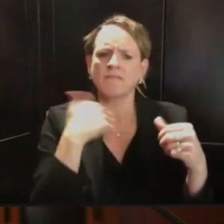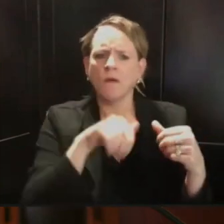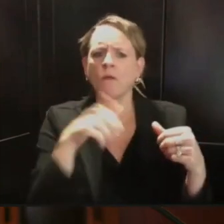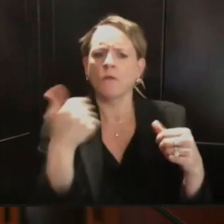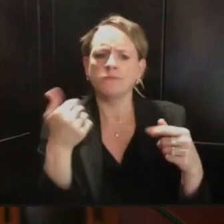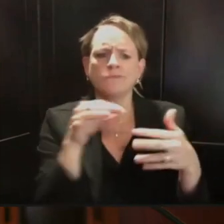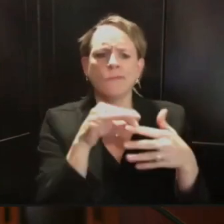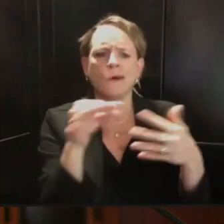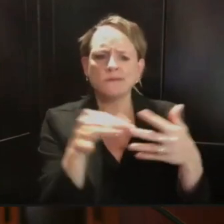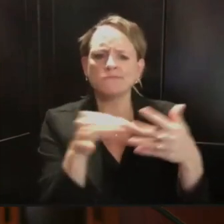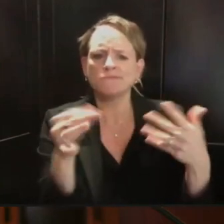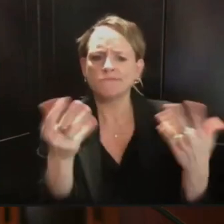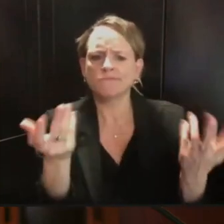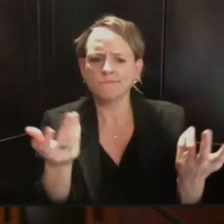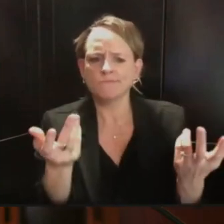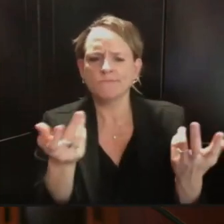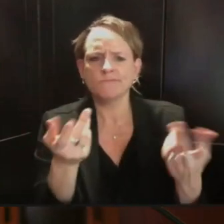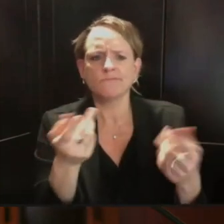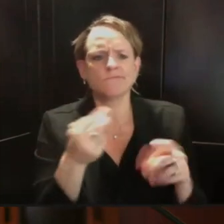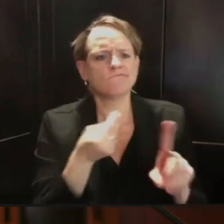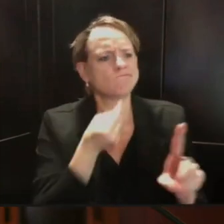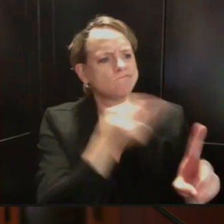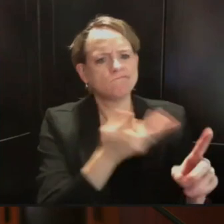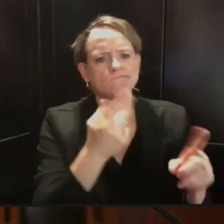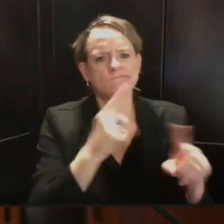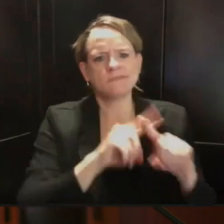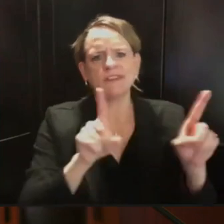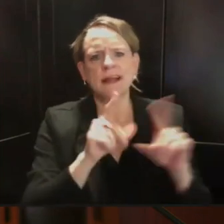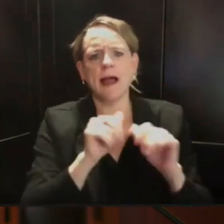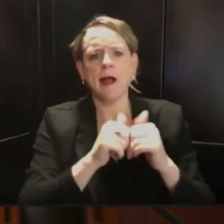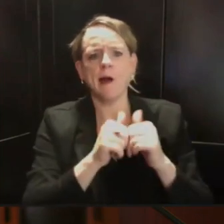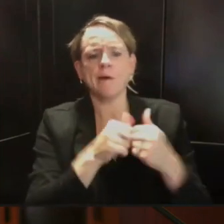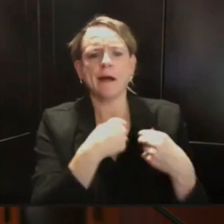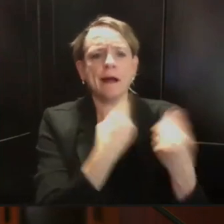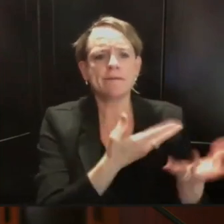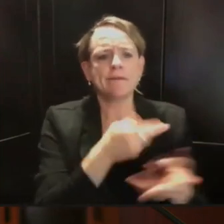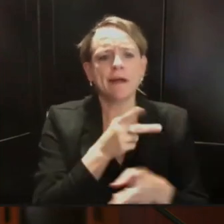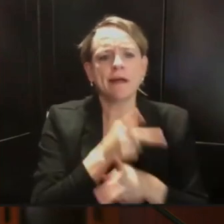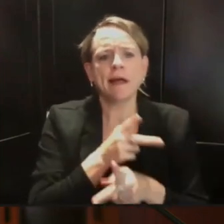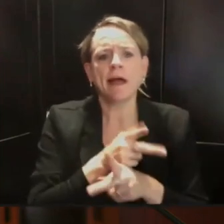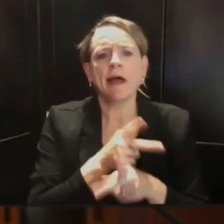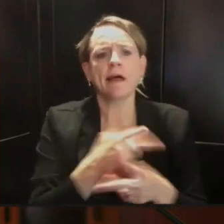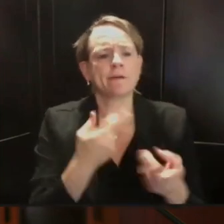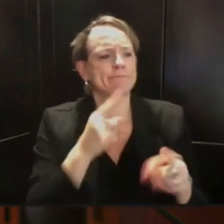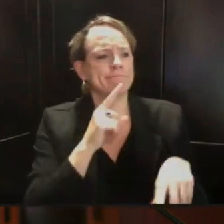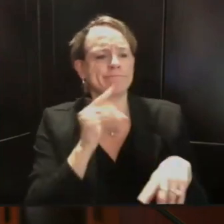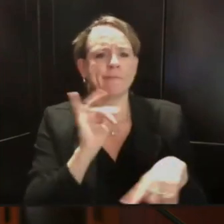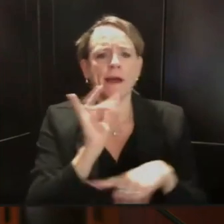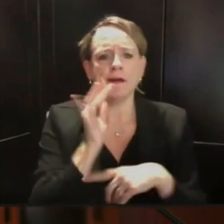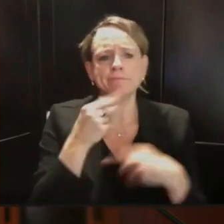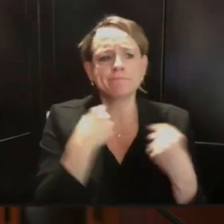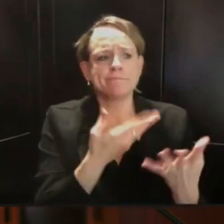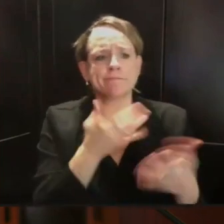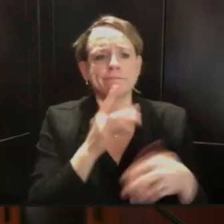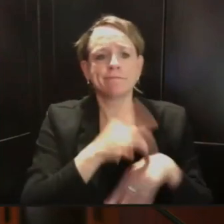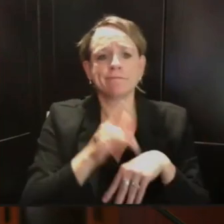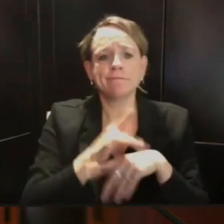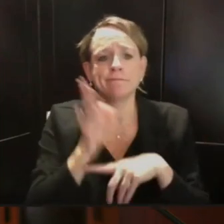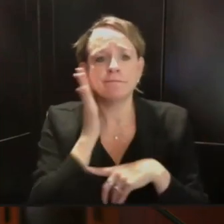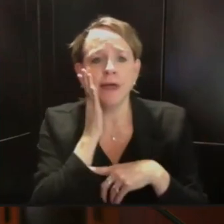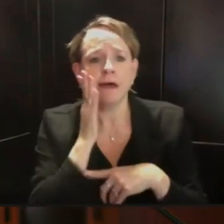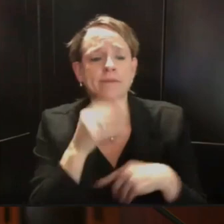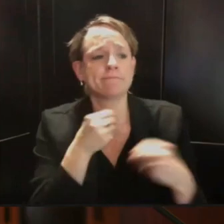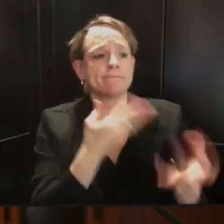can have access to it in a way that most meets the needs of the